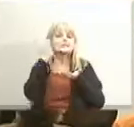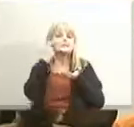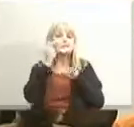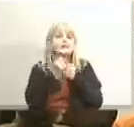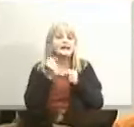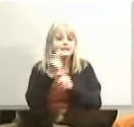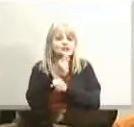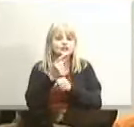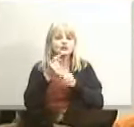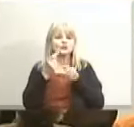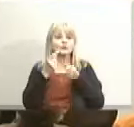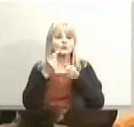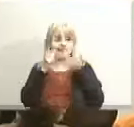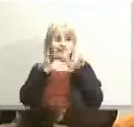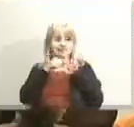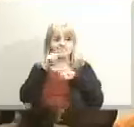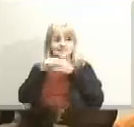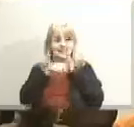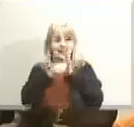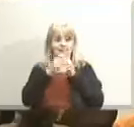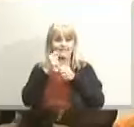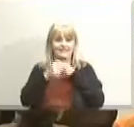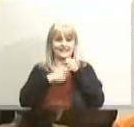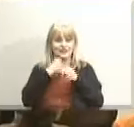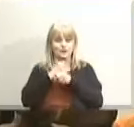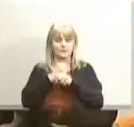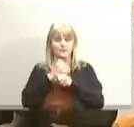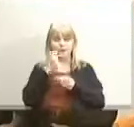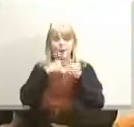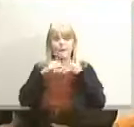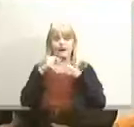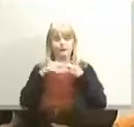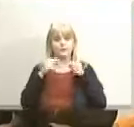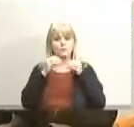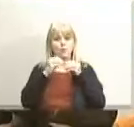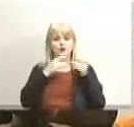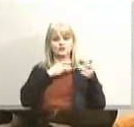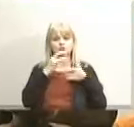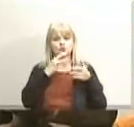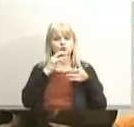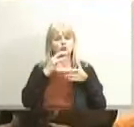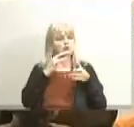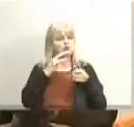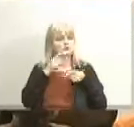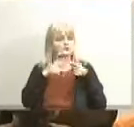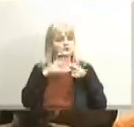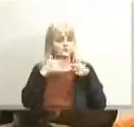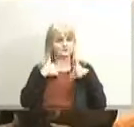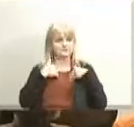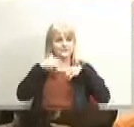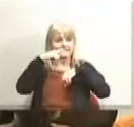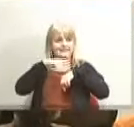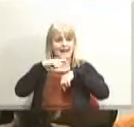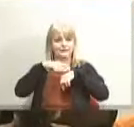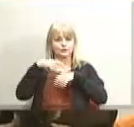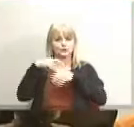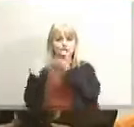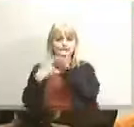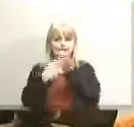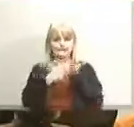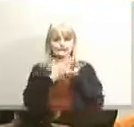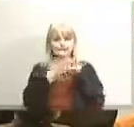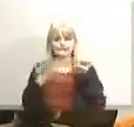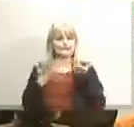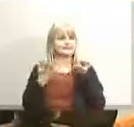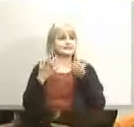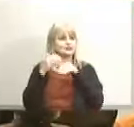the year okay chris to go back to the further concern about having a time to discuss things or to